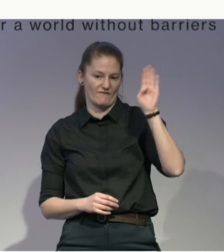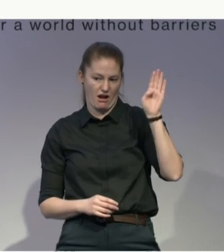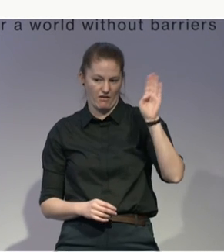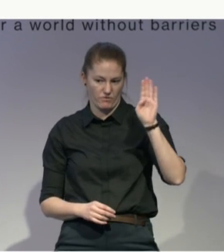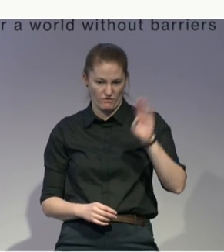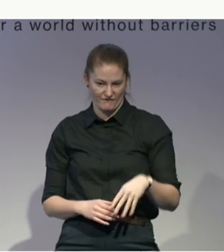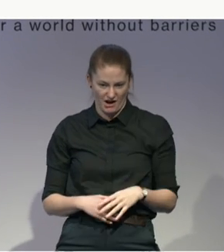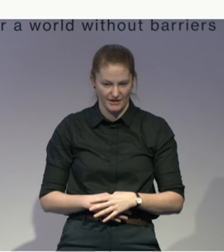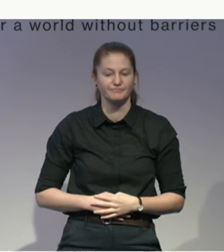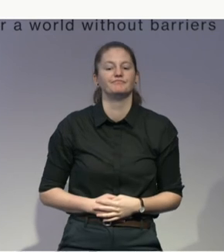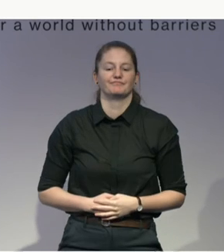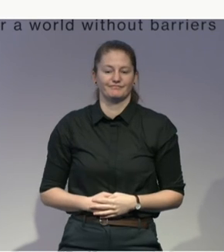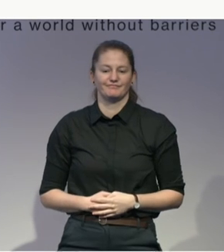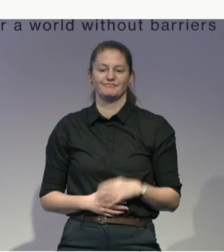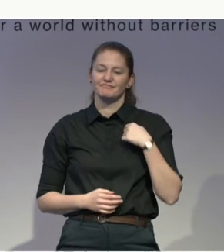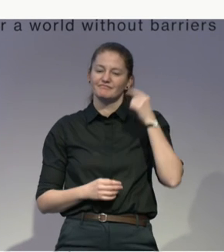is planning for all.